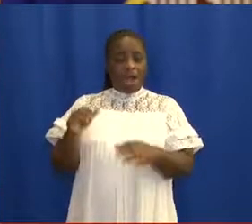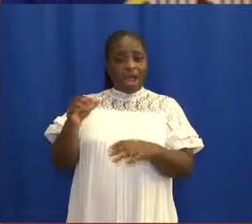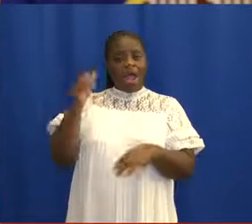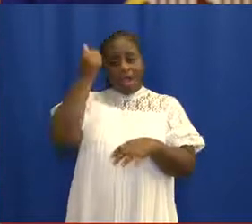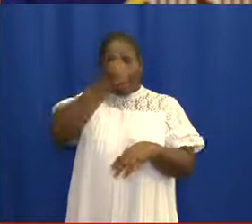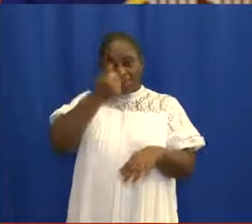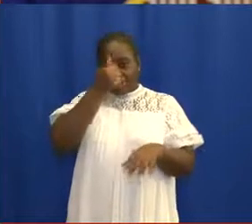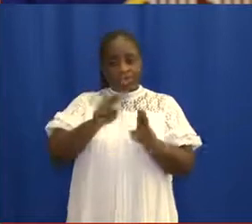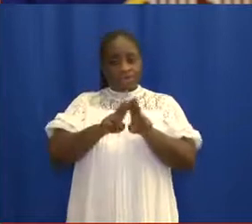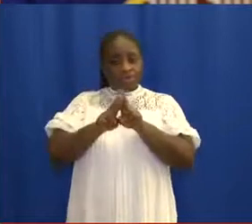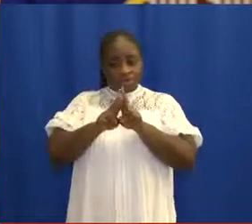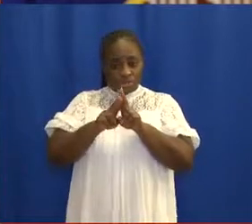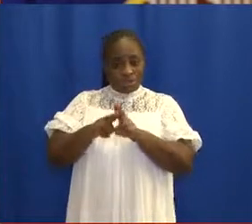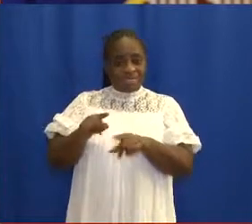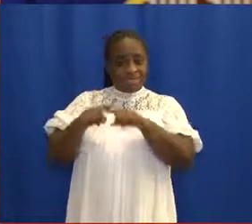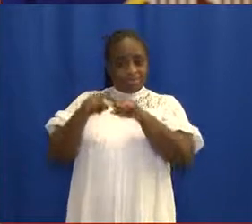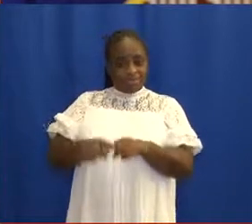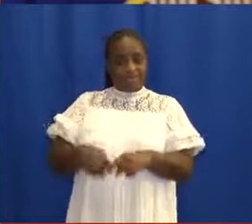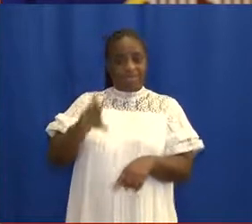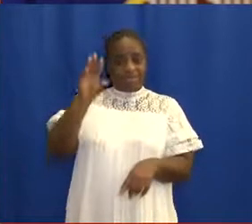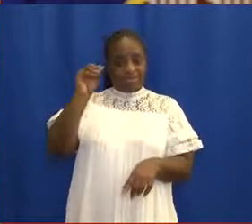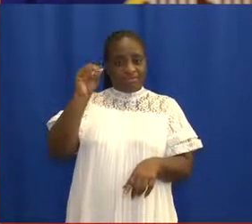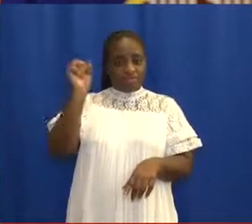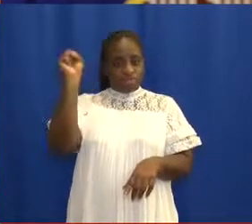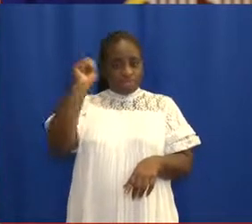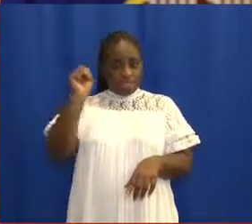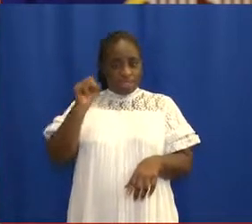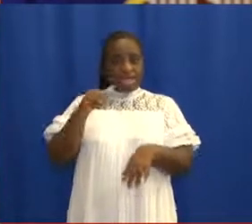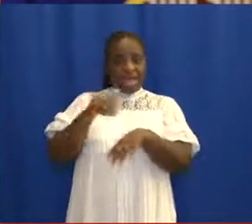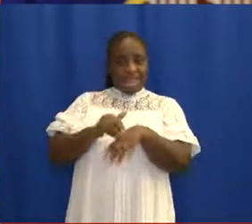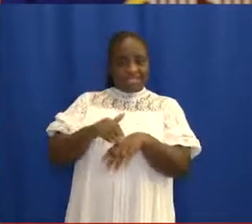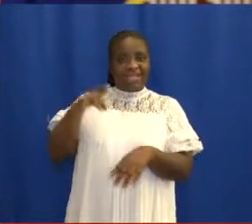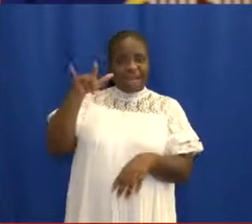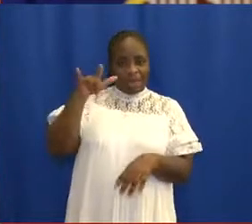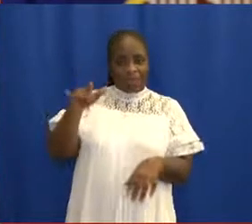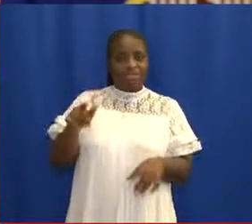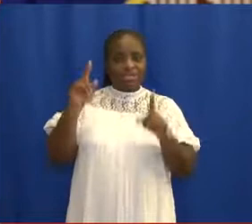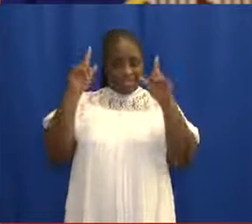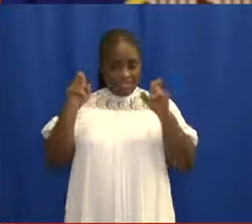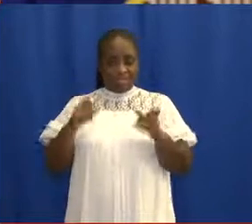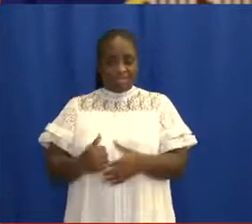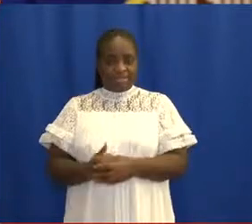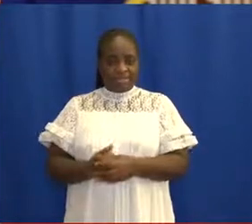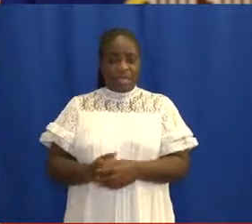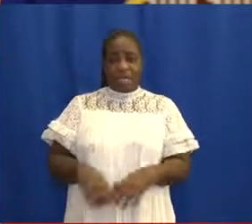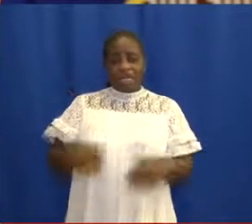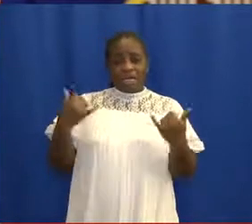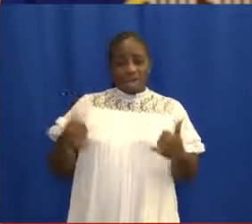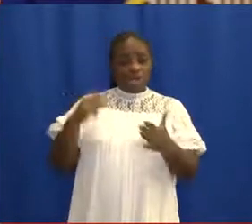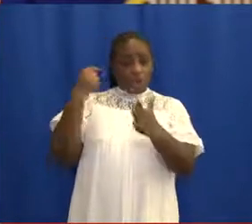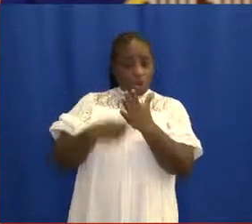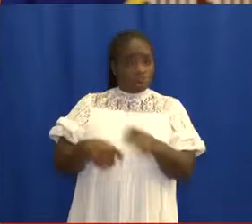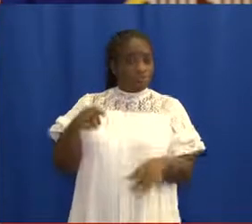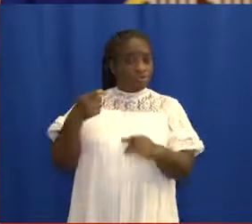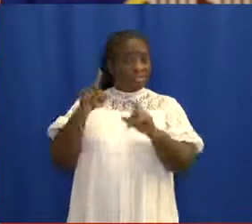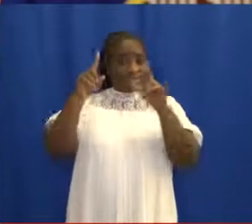be pegged at 50 United States dollars at the Kutuka International Airport. The cost